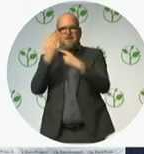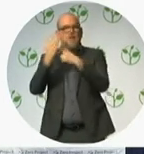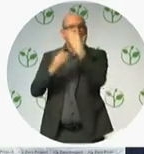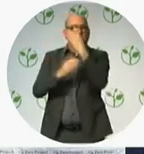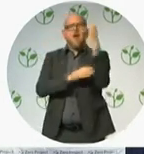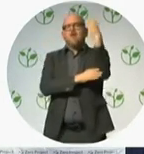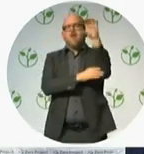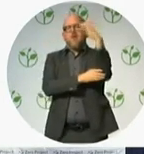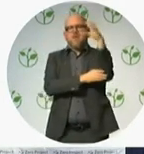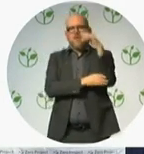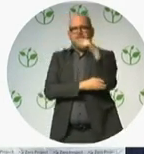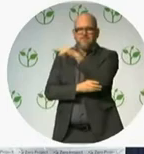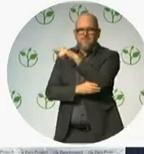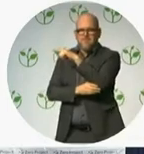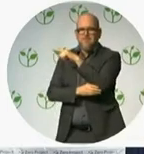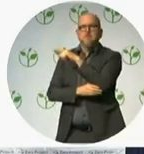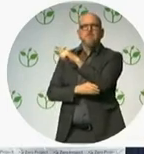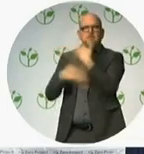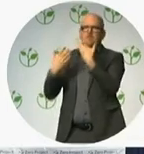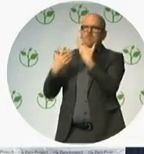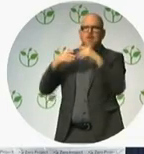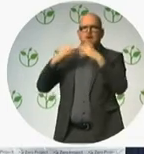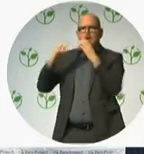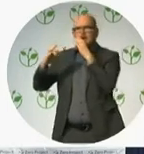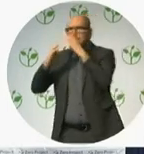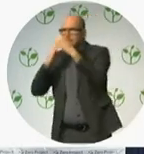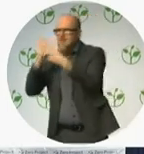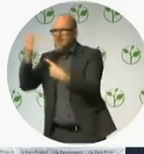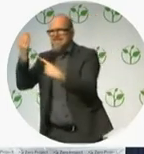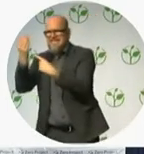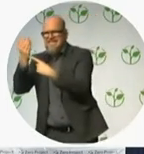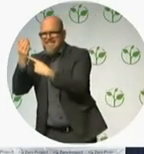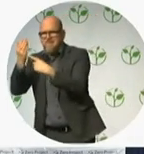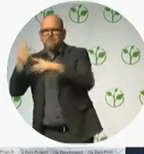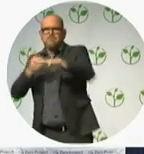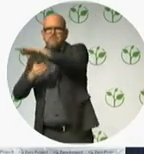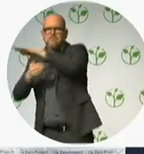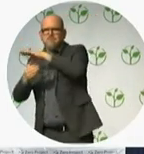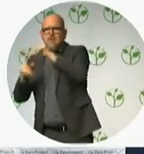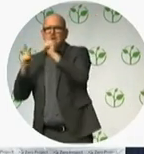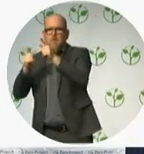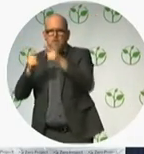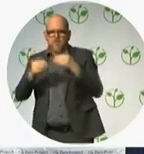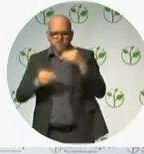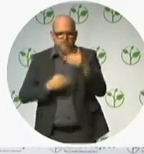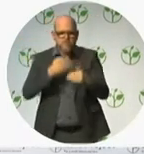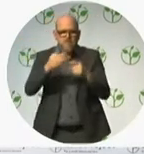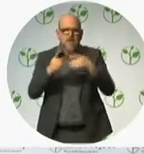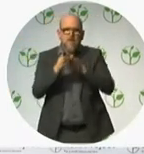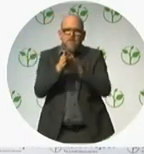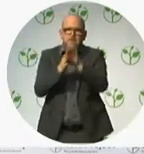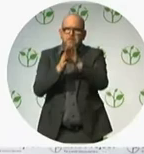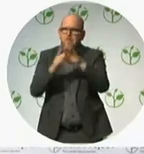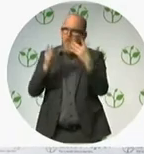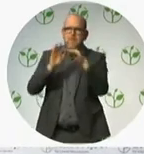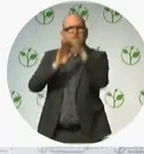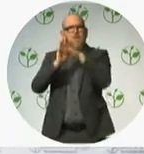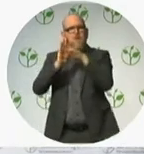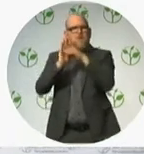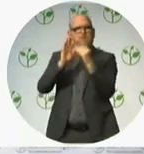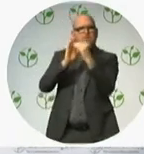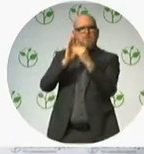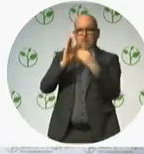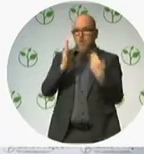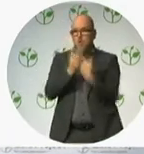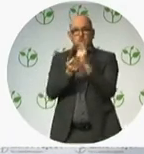Information and Communications Technology of Colombia set out a roadmap called Live Digital